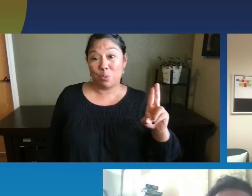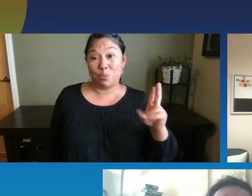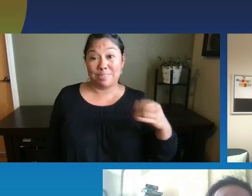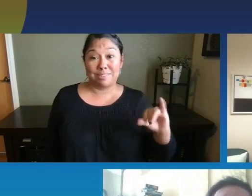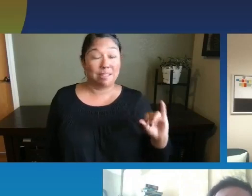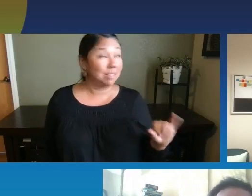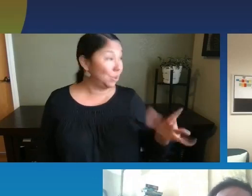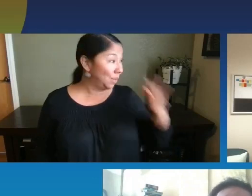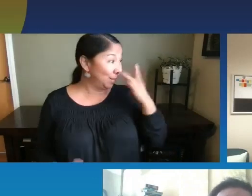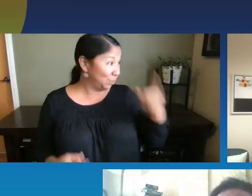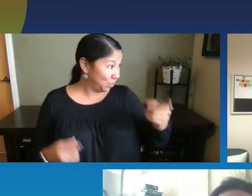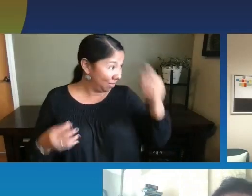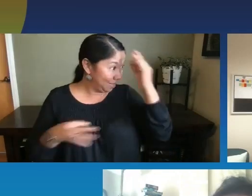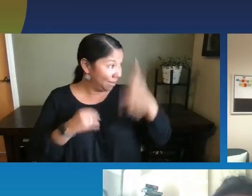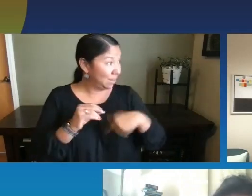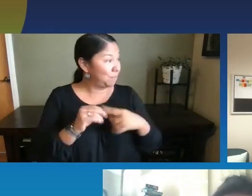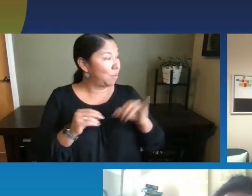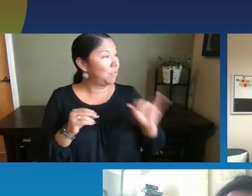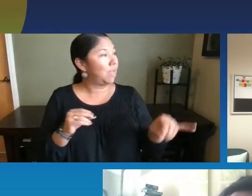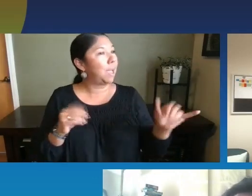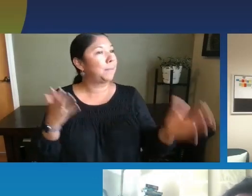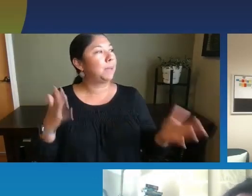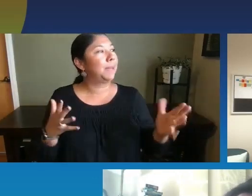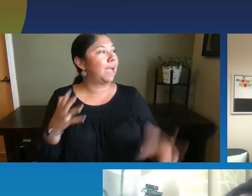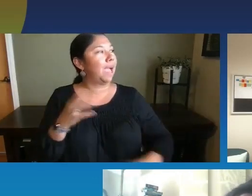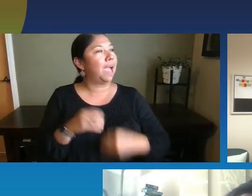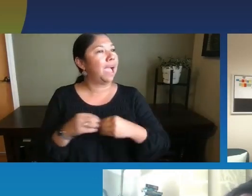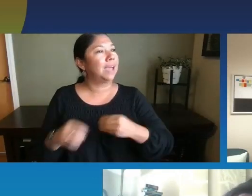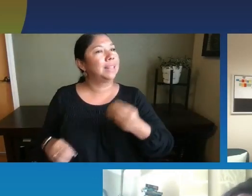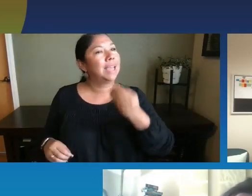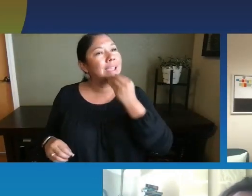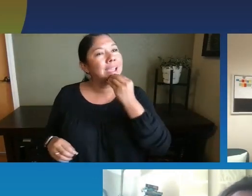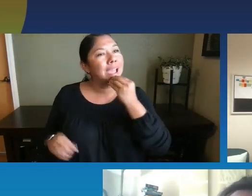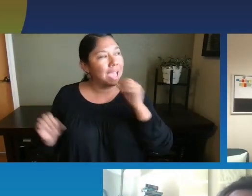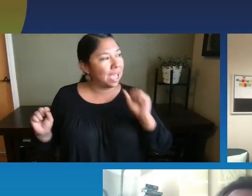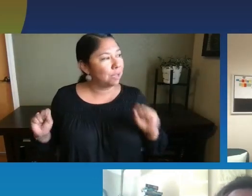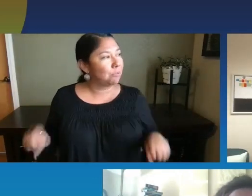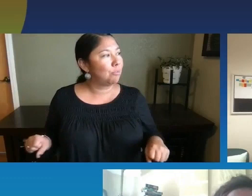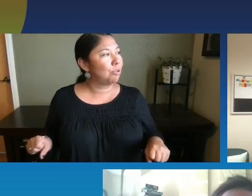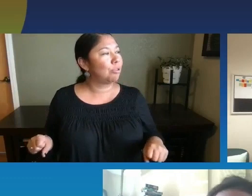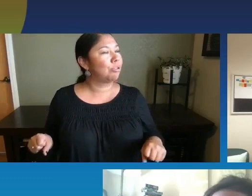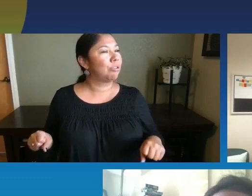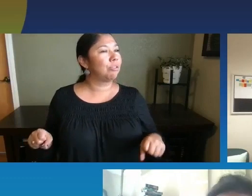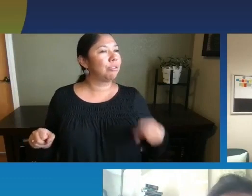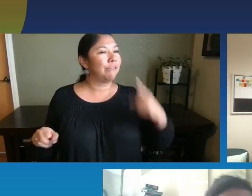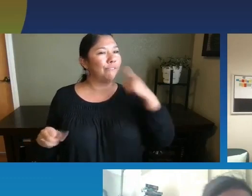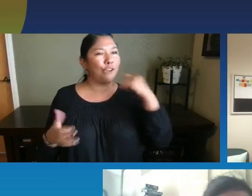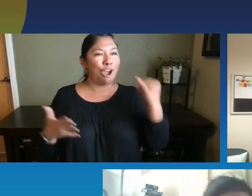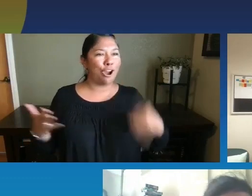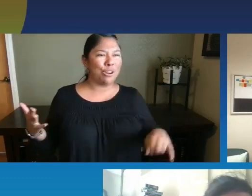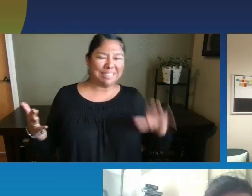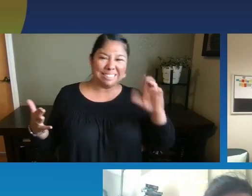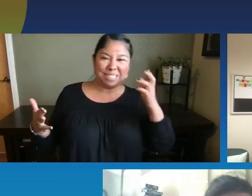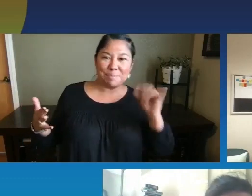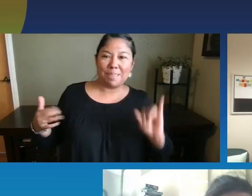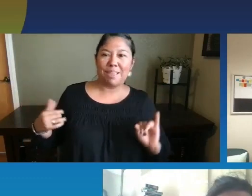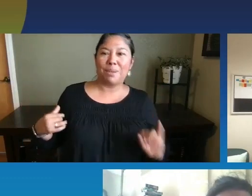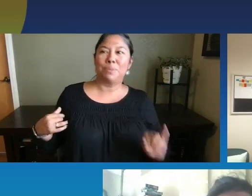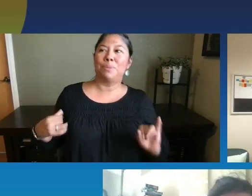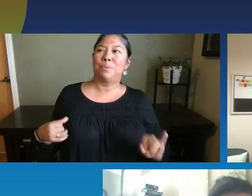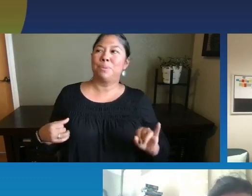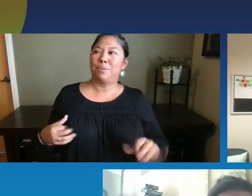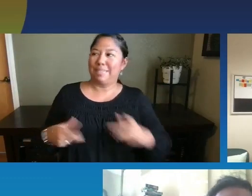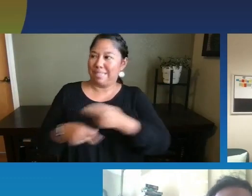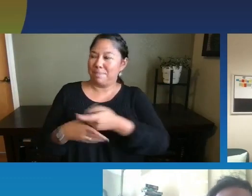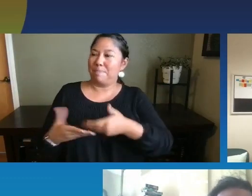thinking about it in terms of maybe bringing in, uh, edible materials for art that, and it seems like that could relate back to keeping